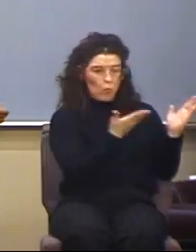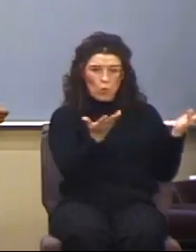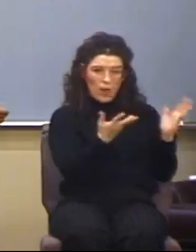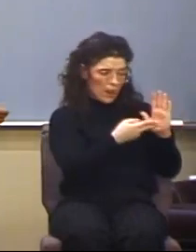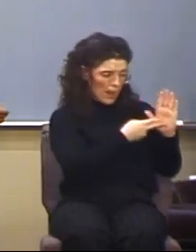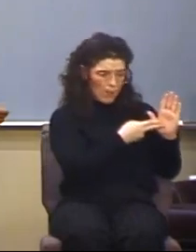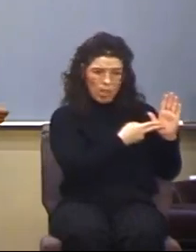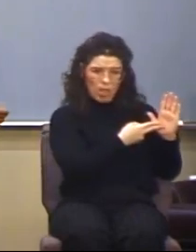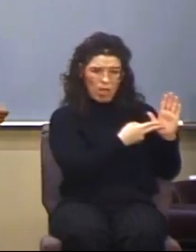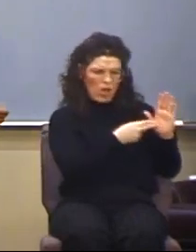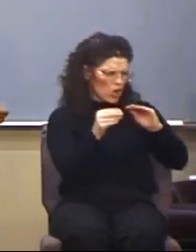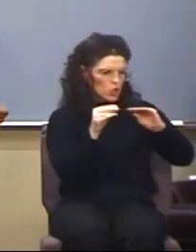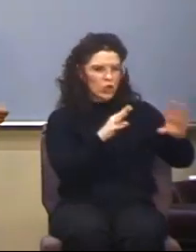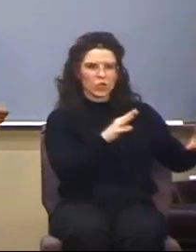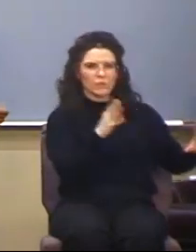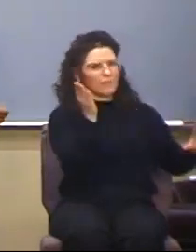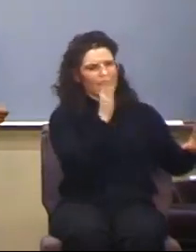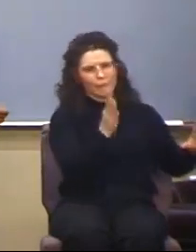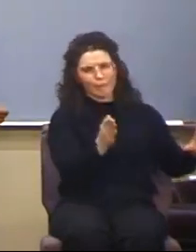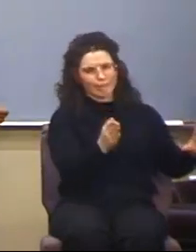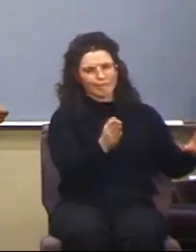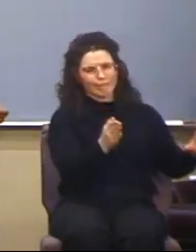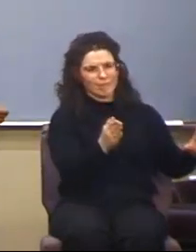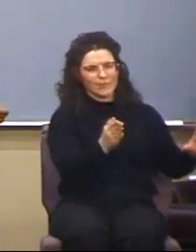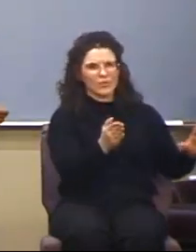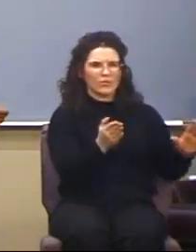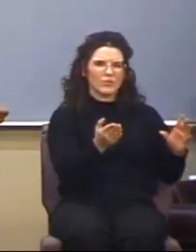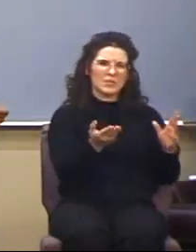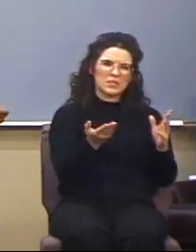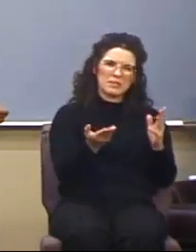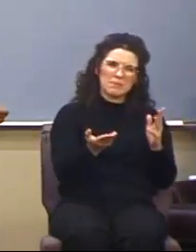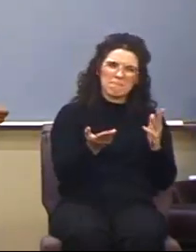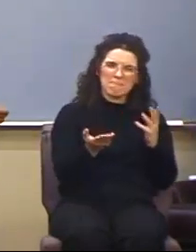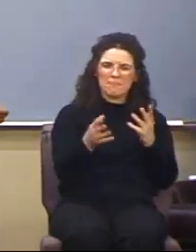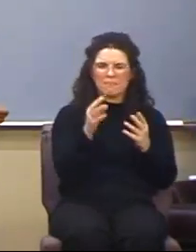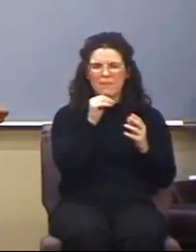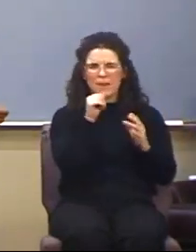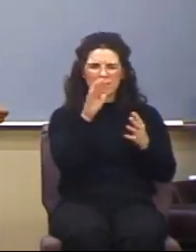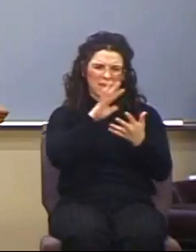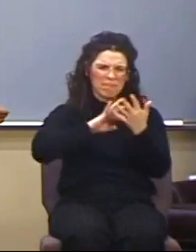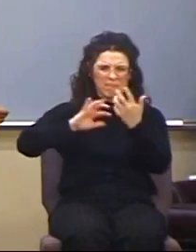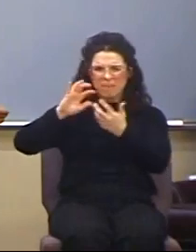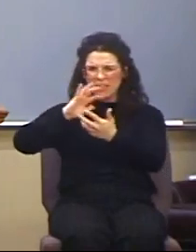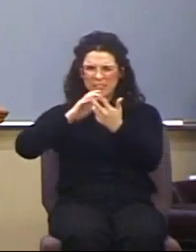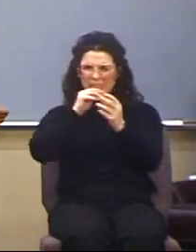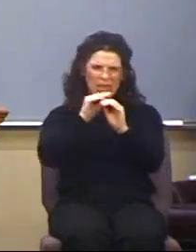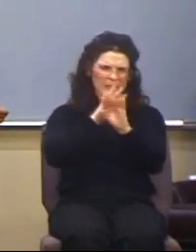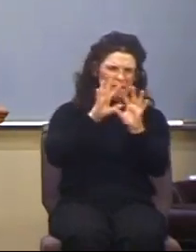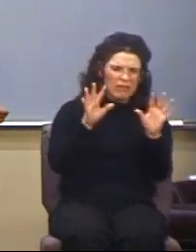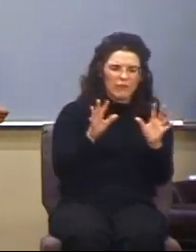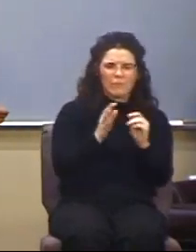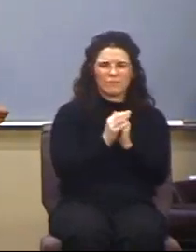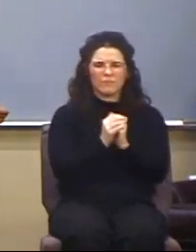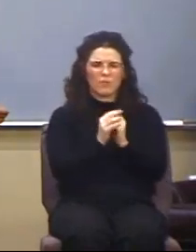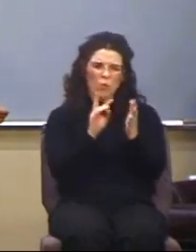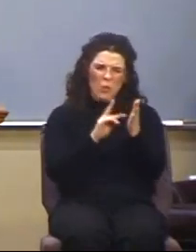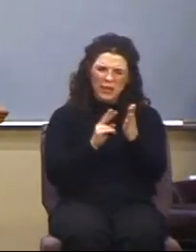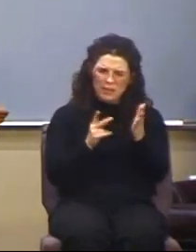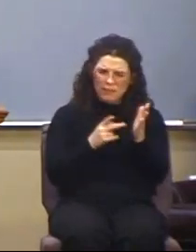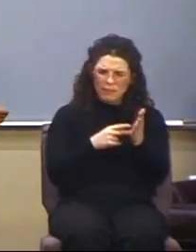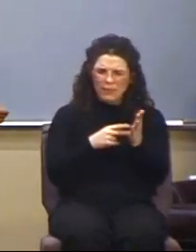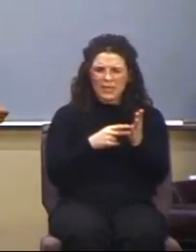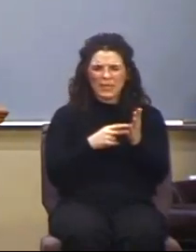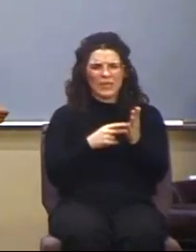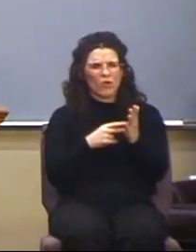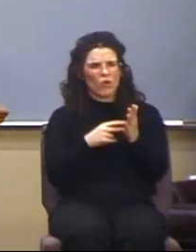things get a little bit maybe unclear here. In what sense would someone call or